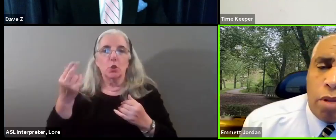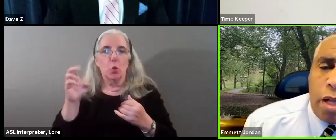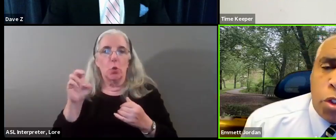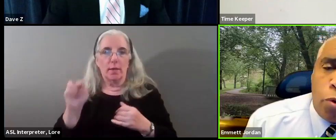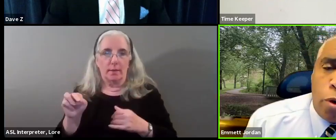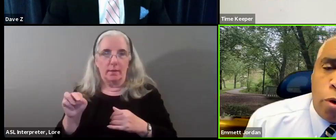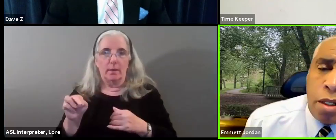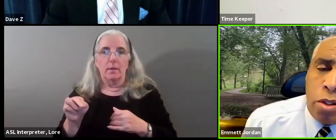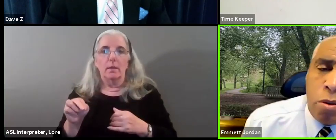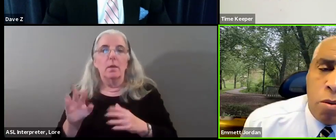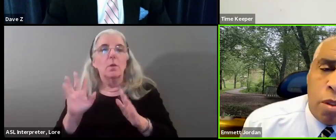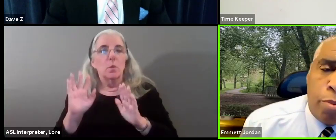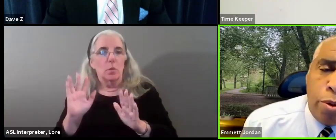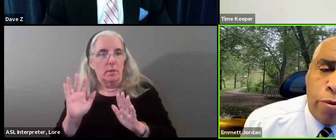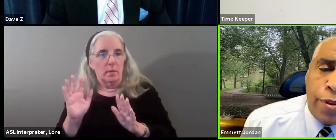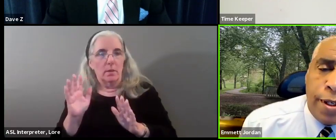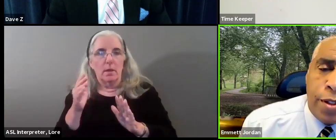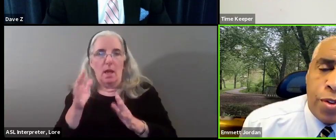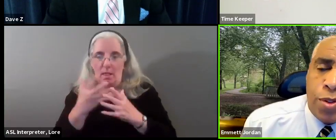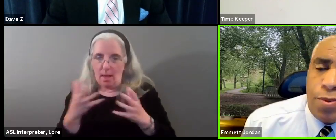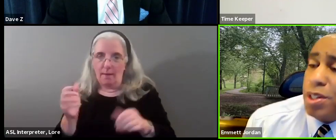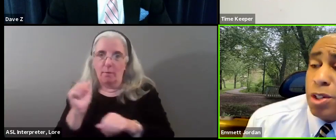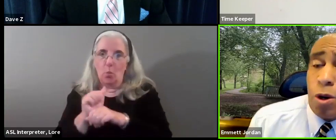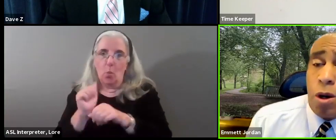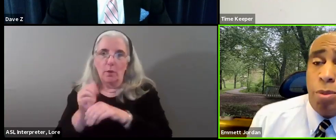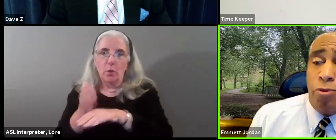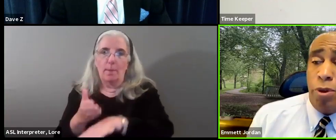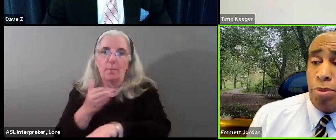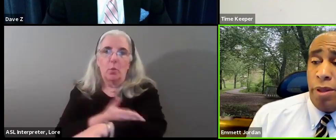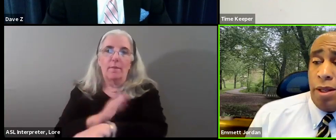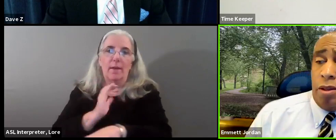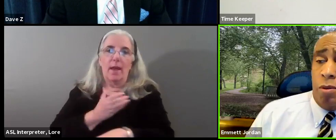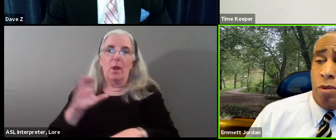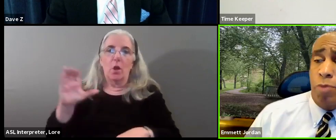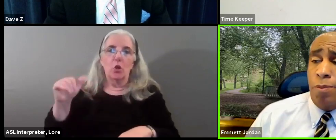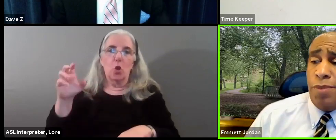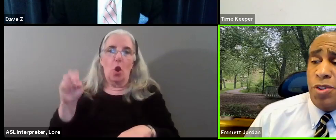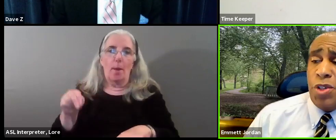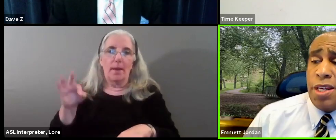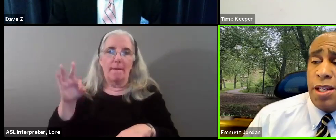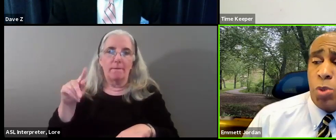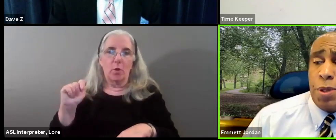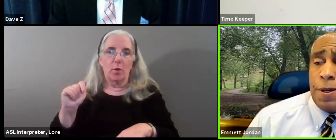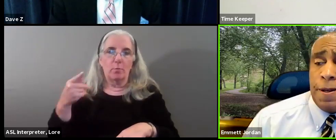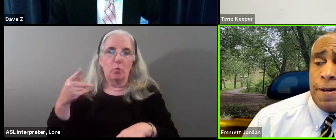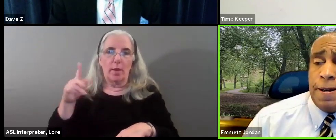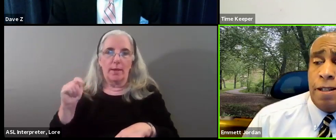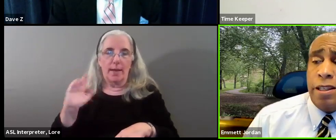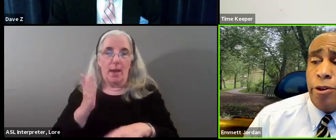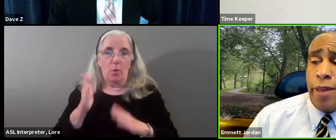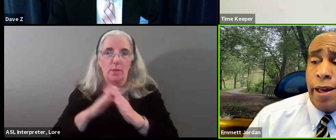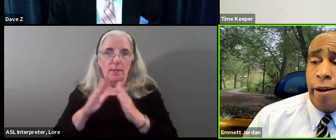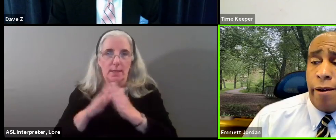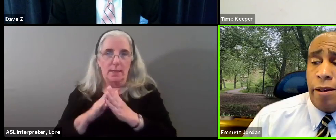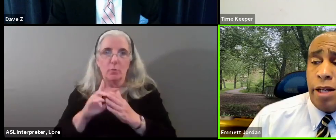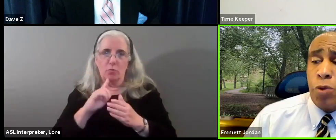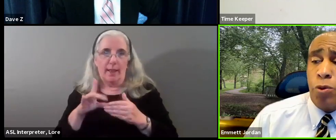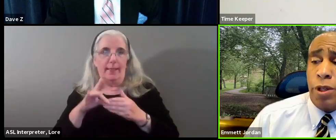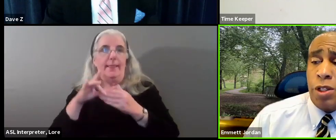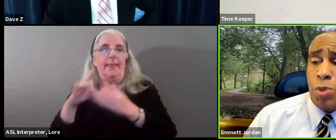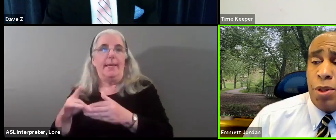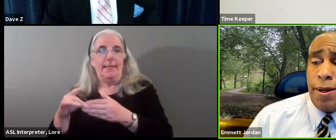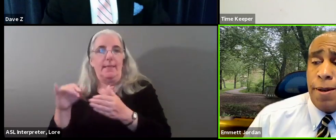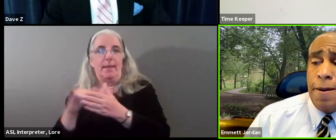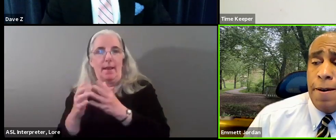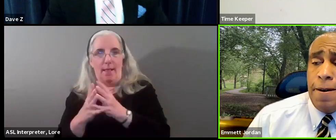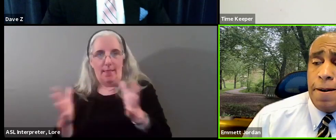of work to improve the city's carbon footprint. The city has been a leader in that area. Lots